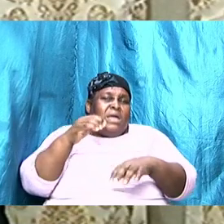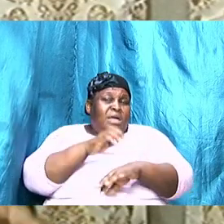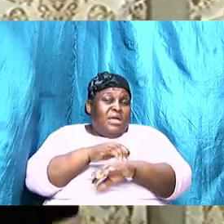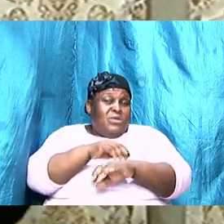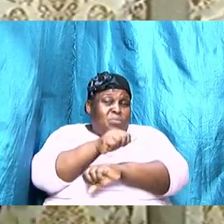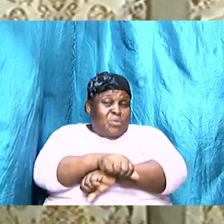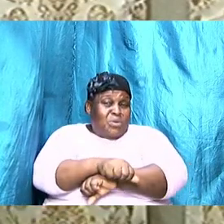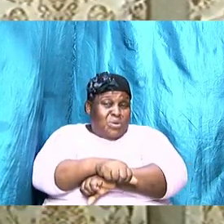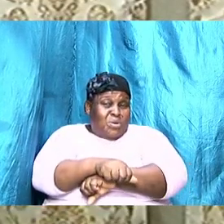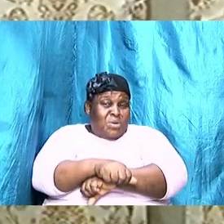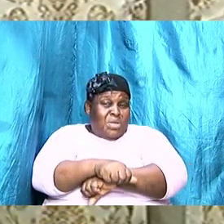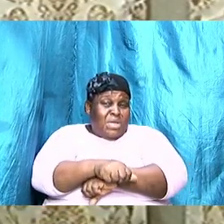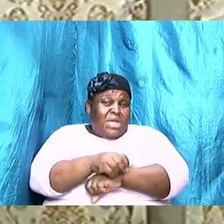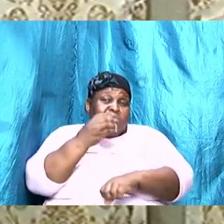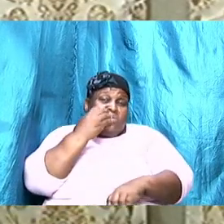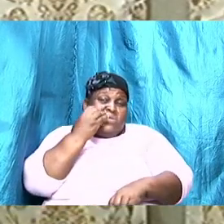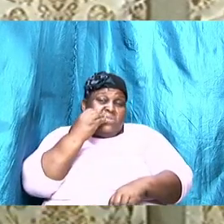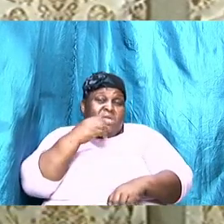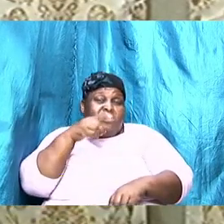and you have to wait until